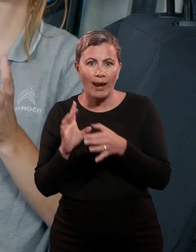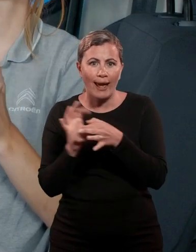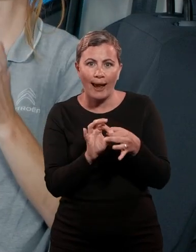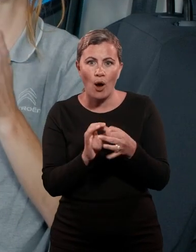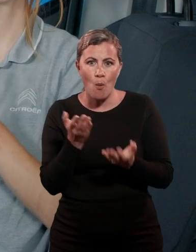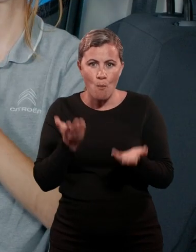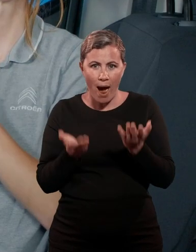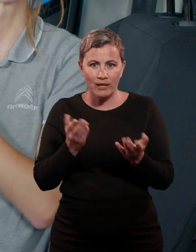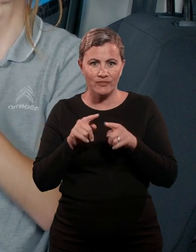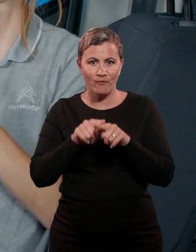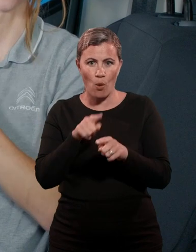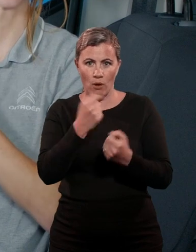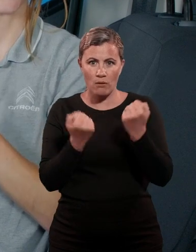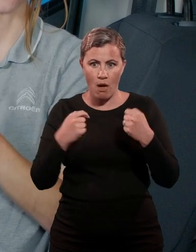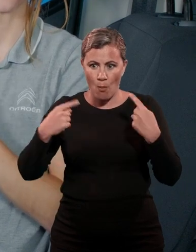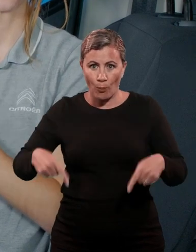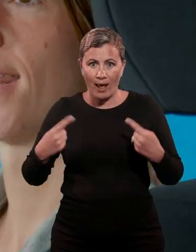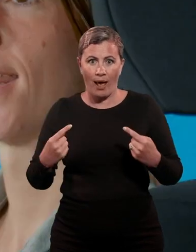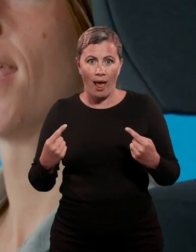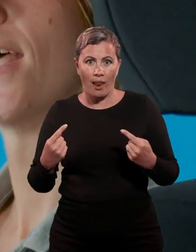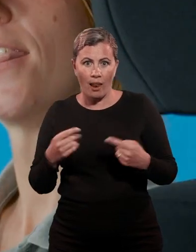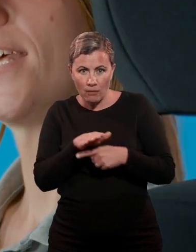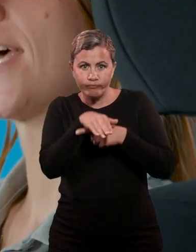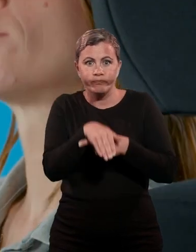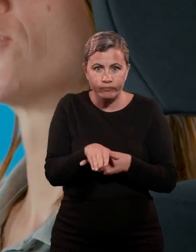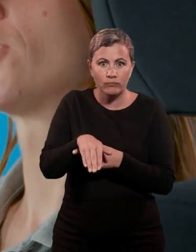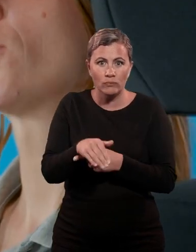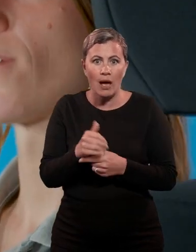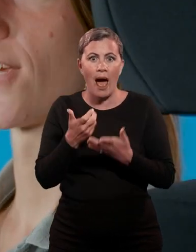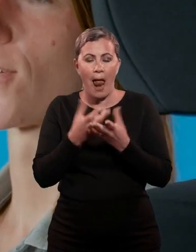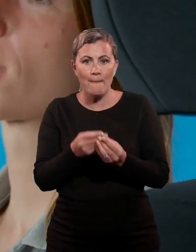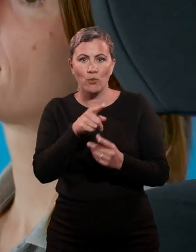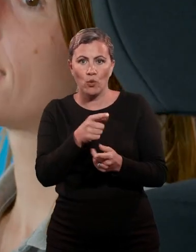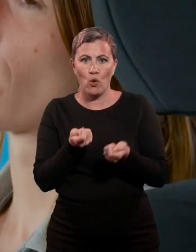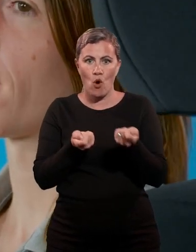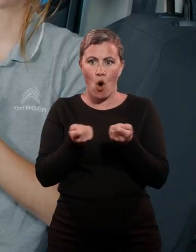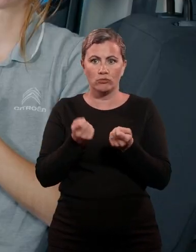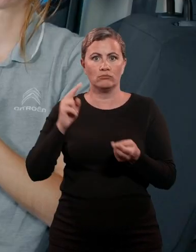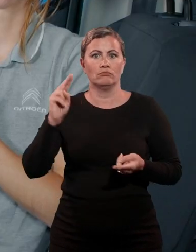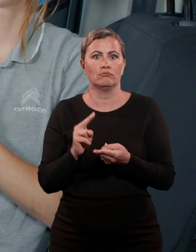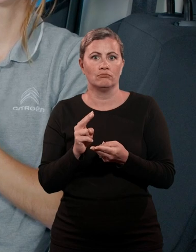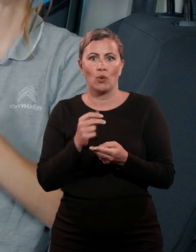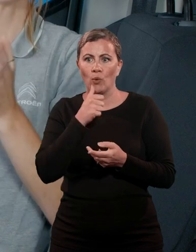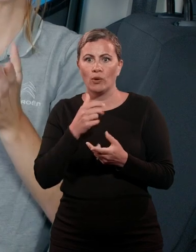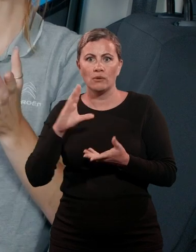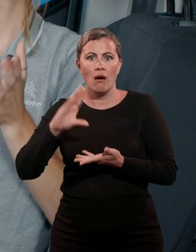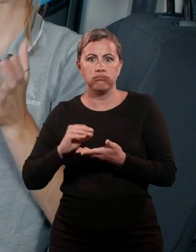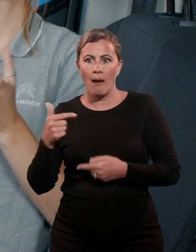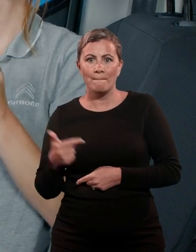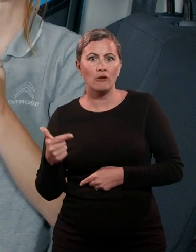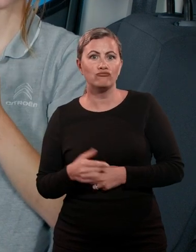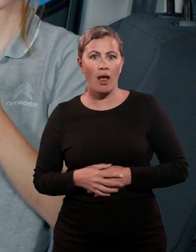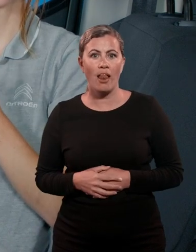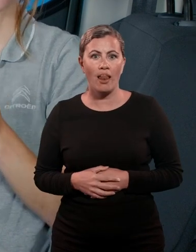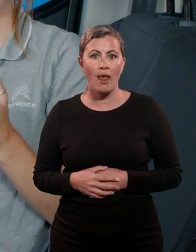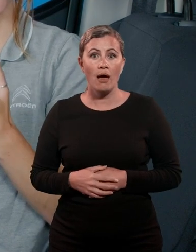associated with a conventional four-wheel drive system. This helps to reduce running costs considerably. Available as an